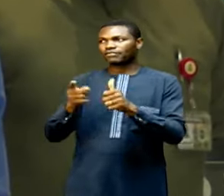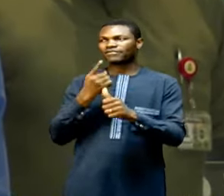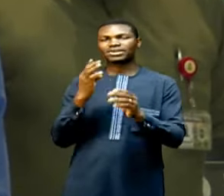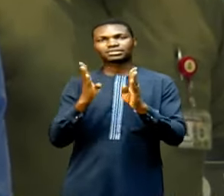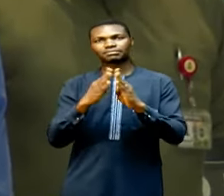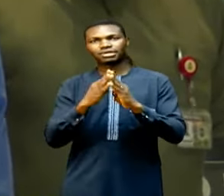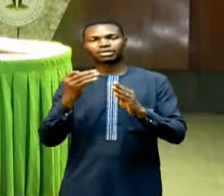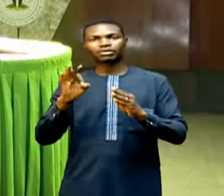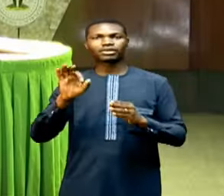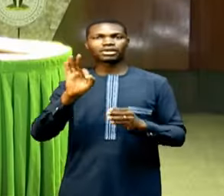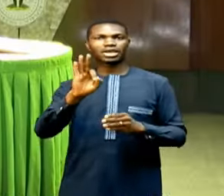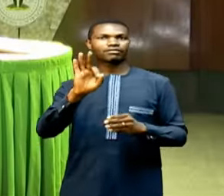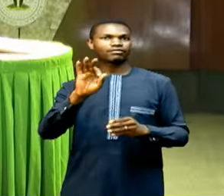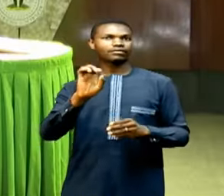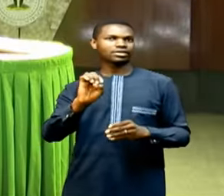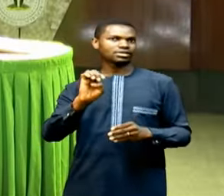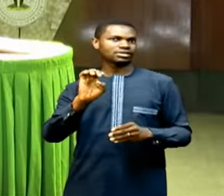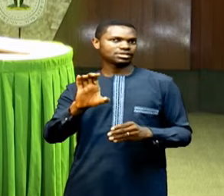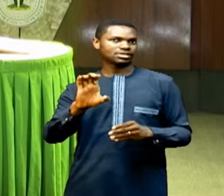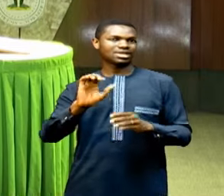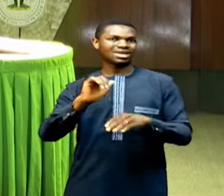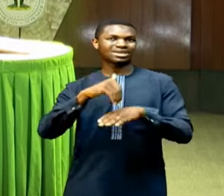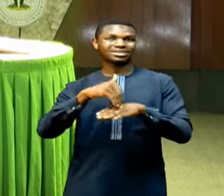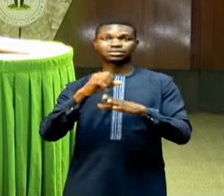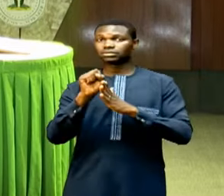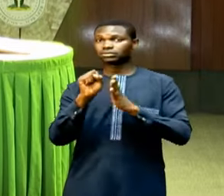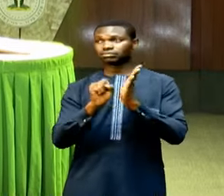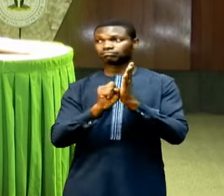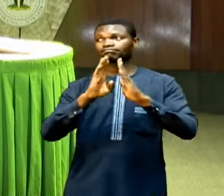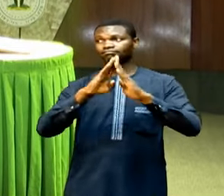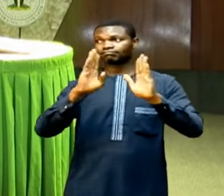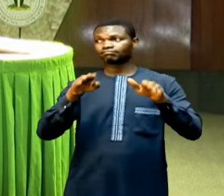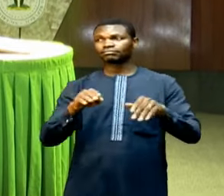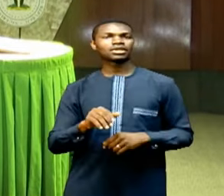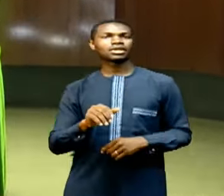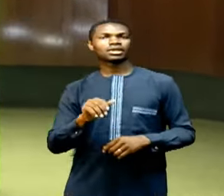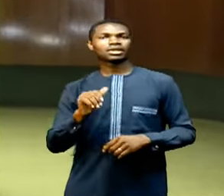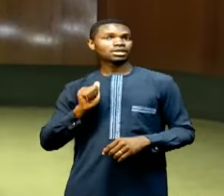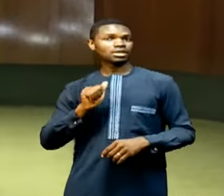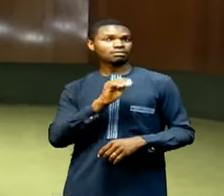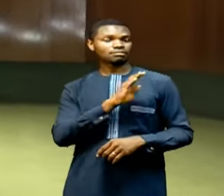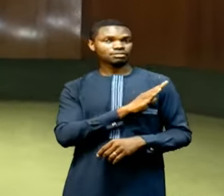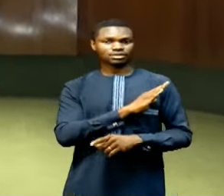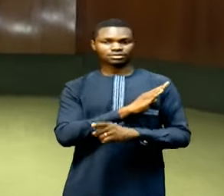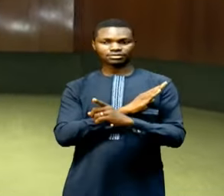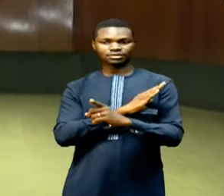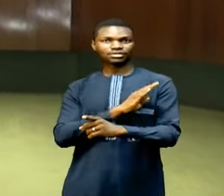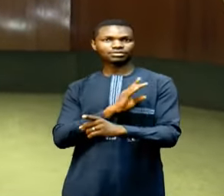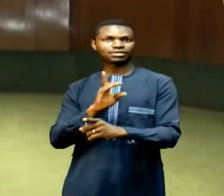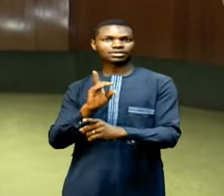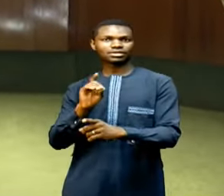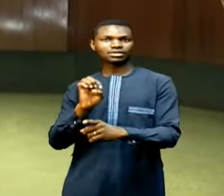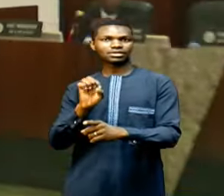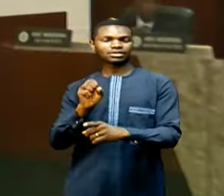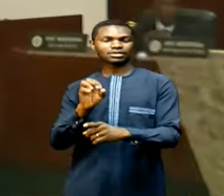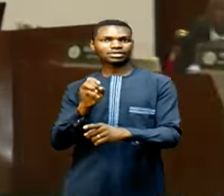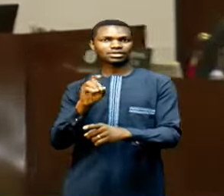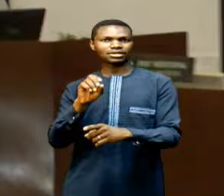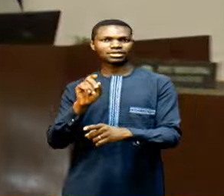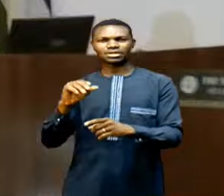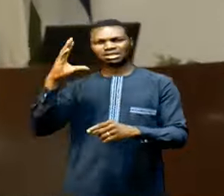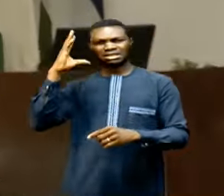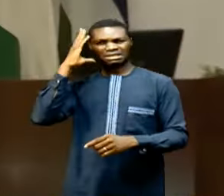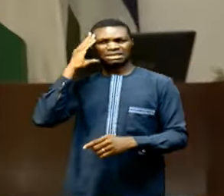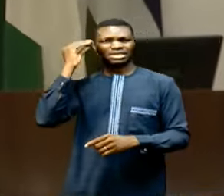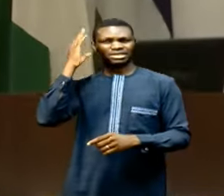of the Federal Executive Council at the State House. Ambassador Akawo, who is an experienced diplomat and administrator, was a